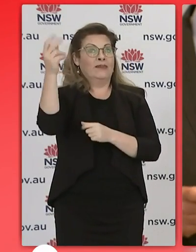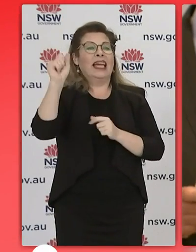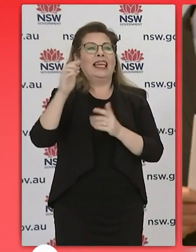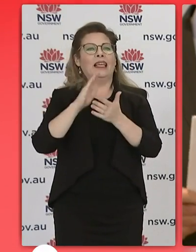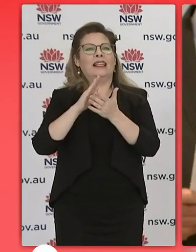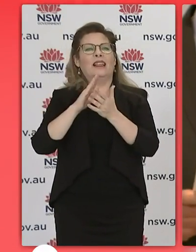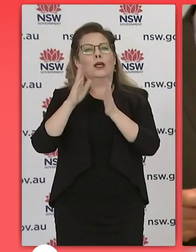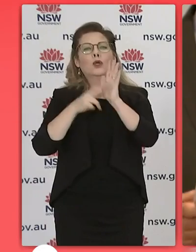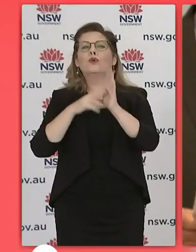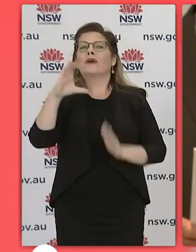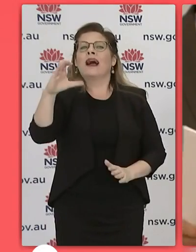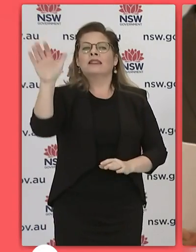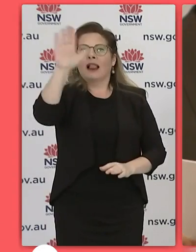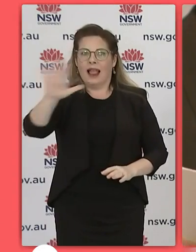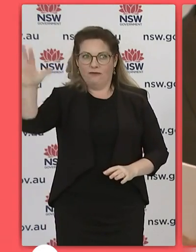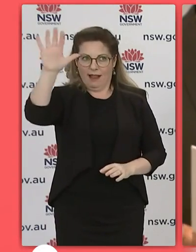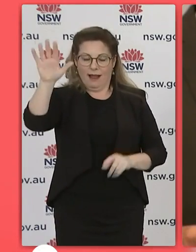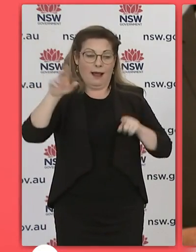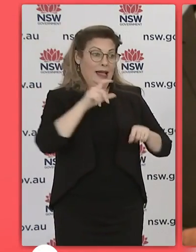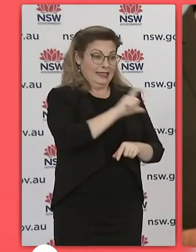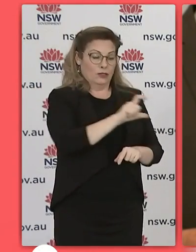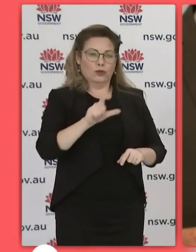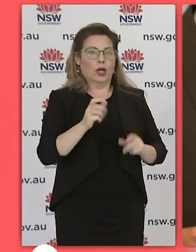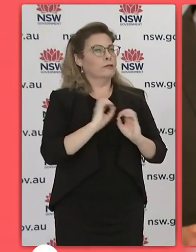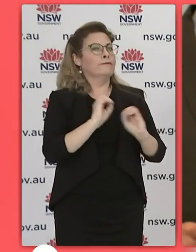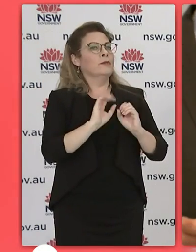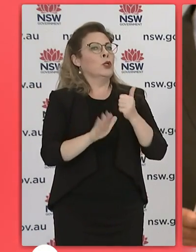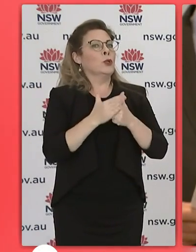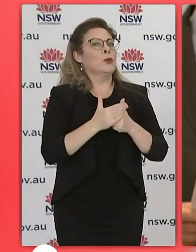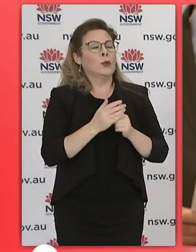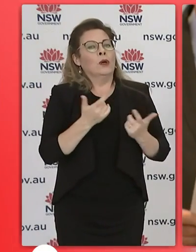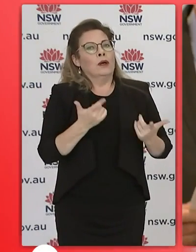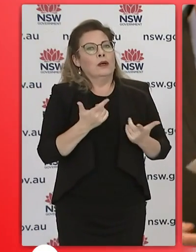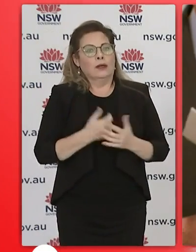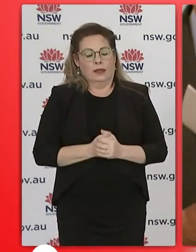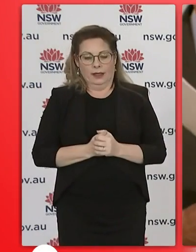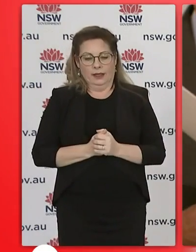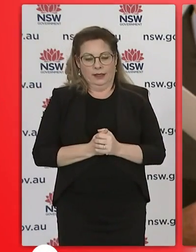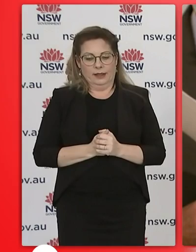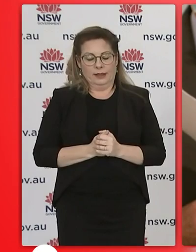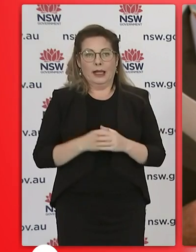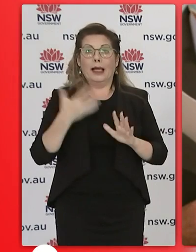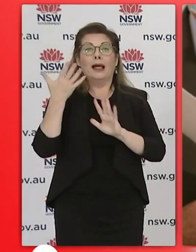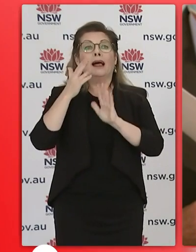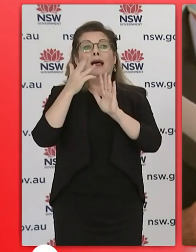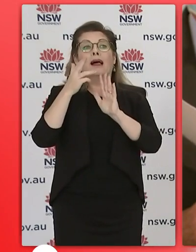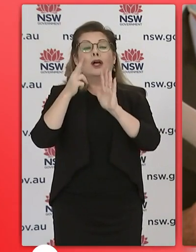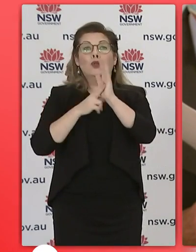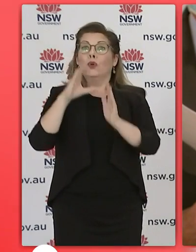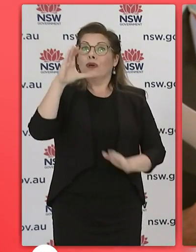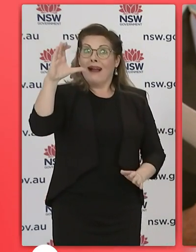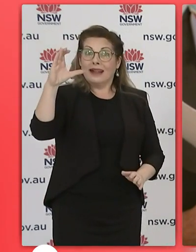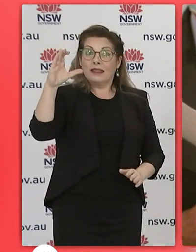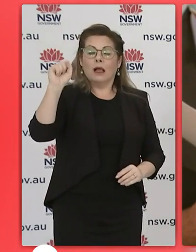the two new cases in the newcastle area mean that there have now been seven cases in the region and the central